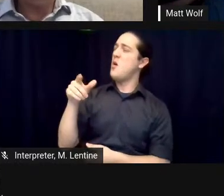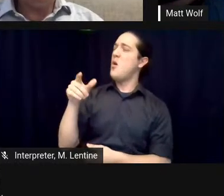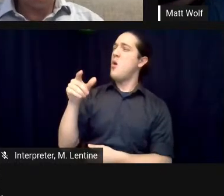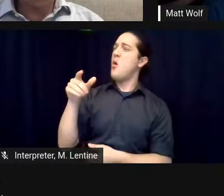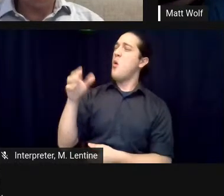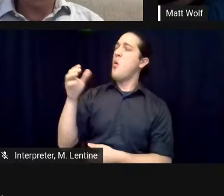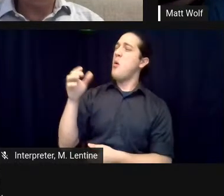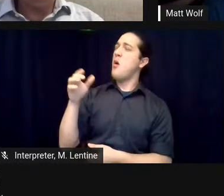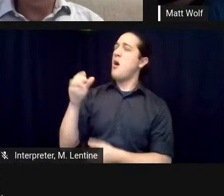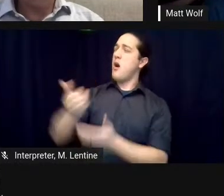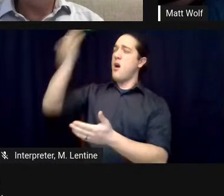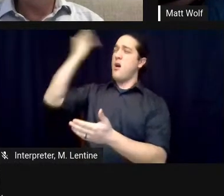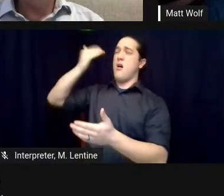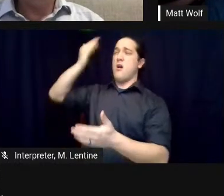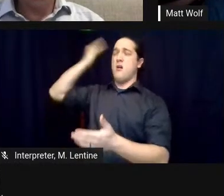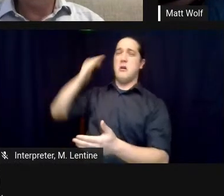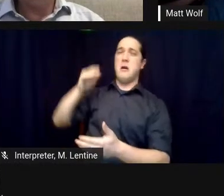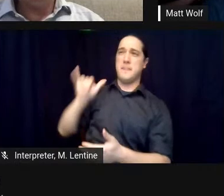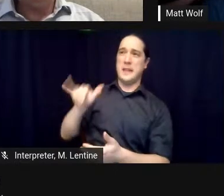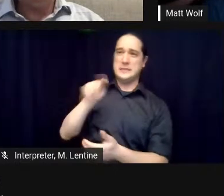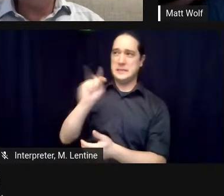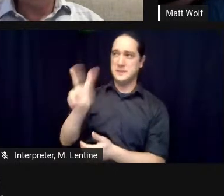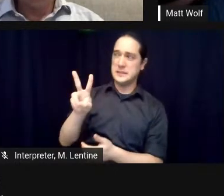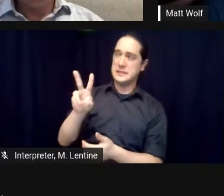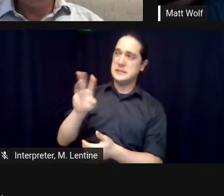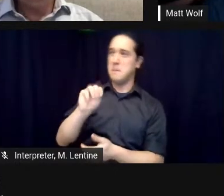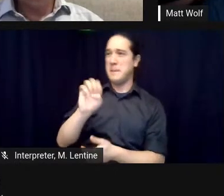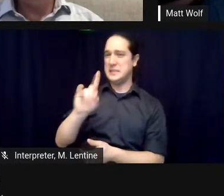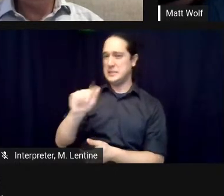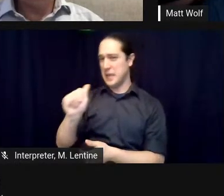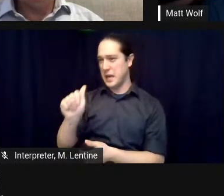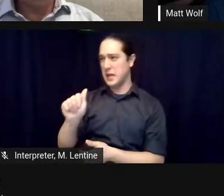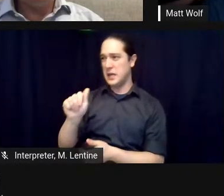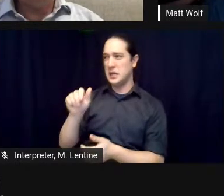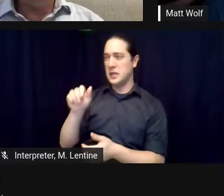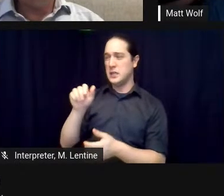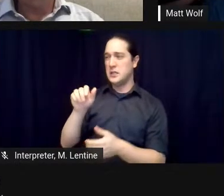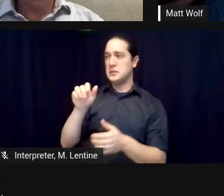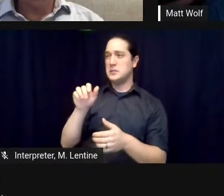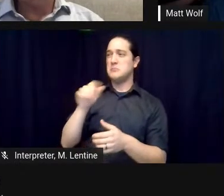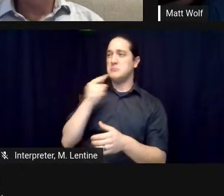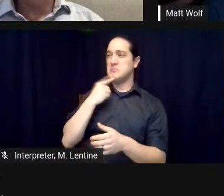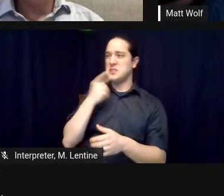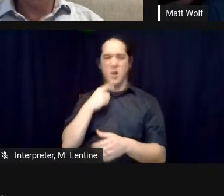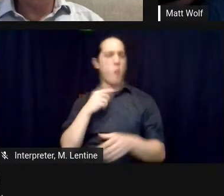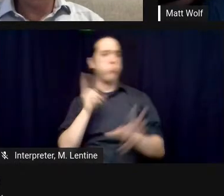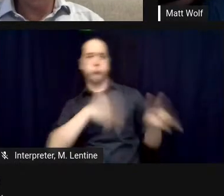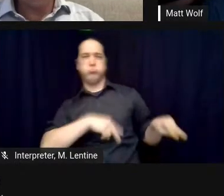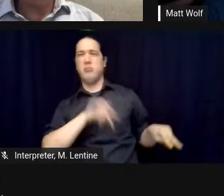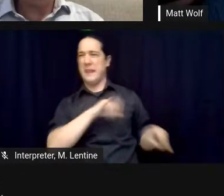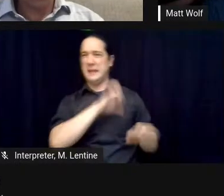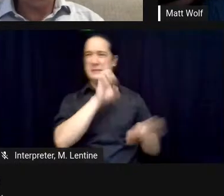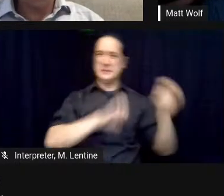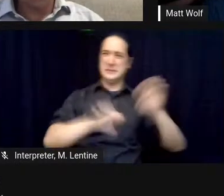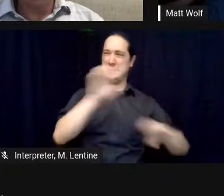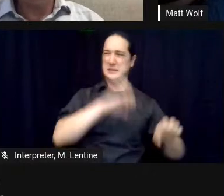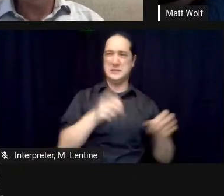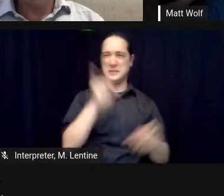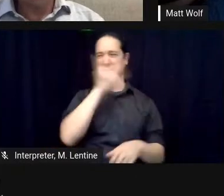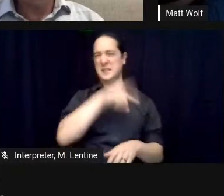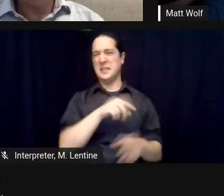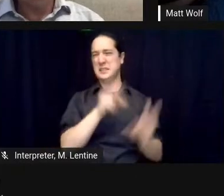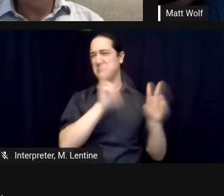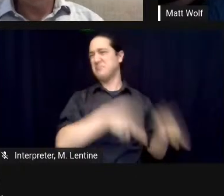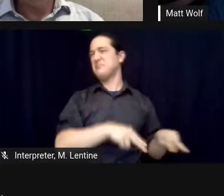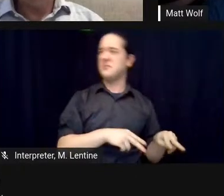it about this project that that uh you know elicited that kind of um i guess antipathy almost